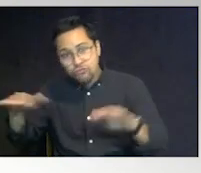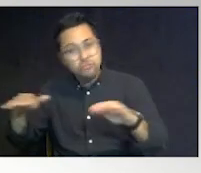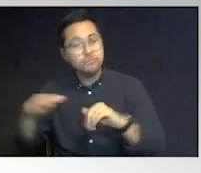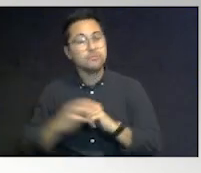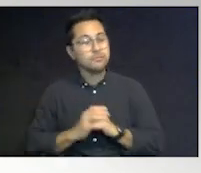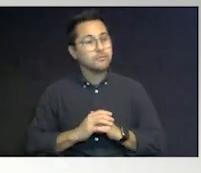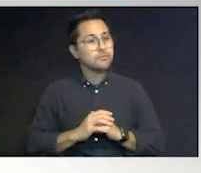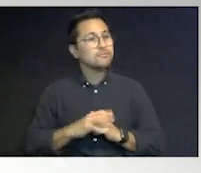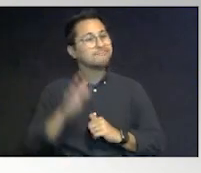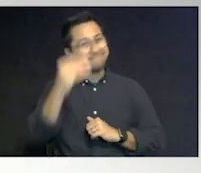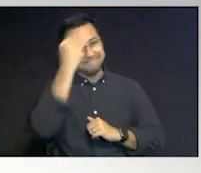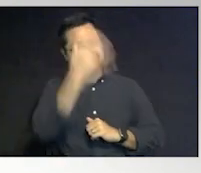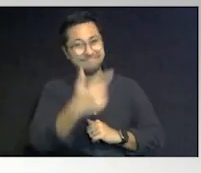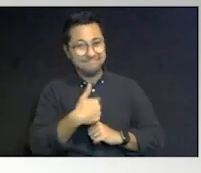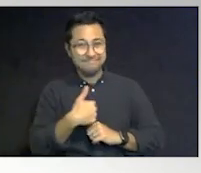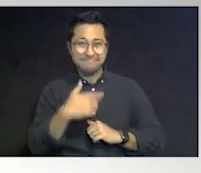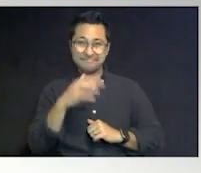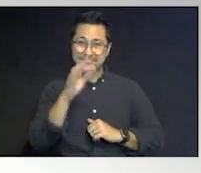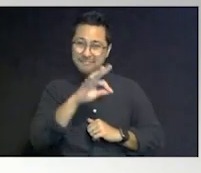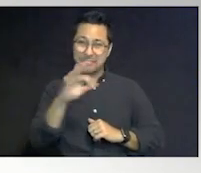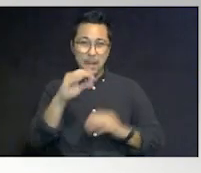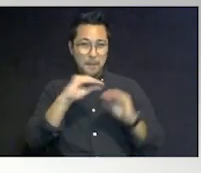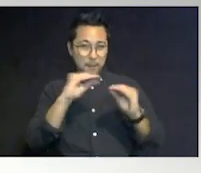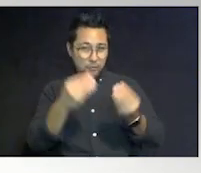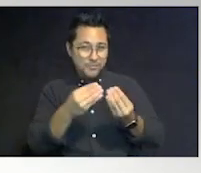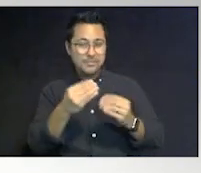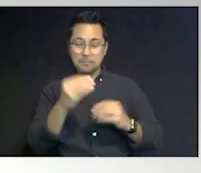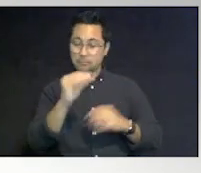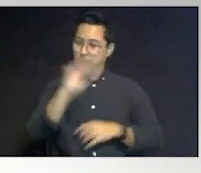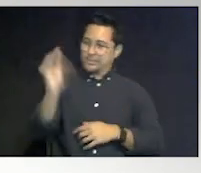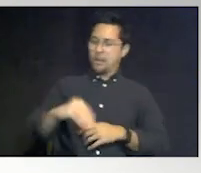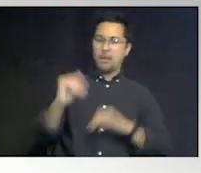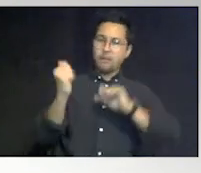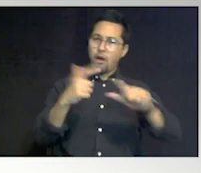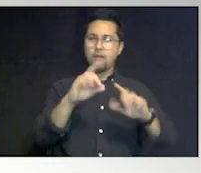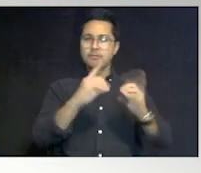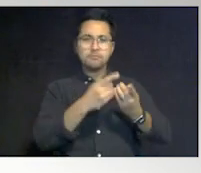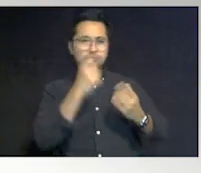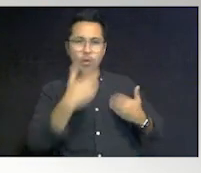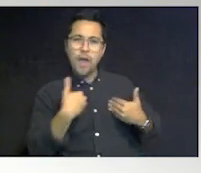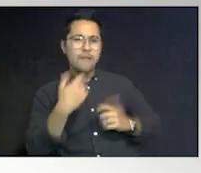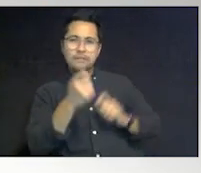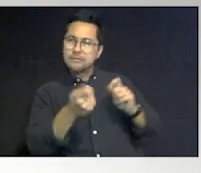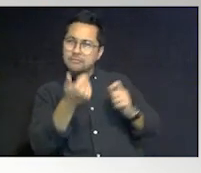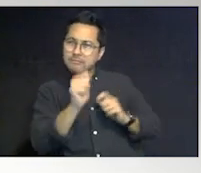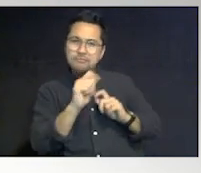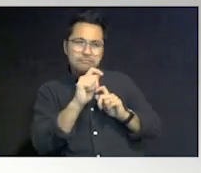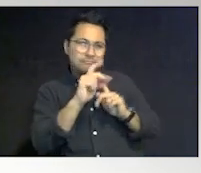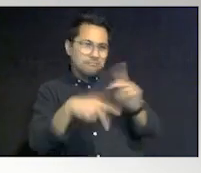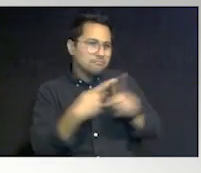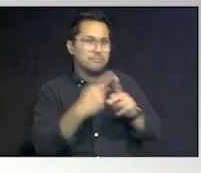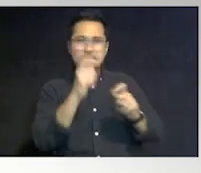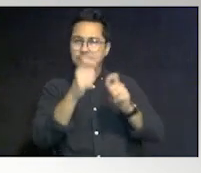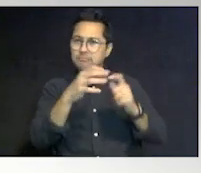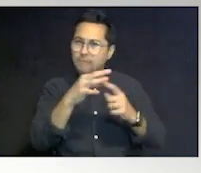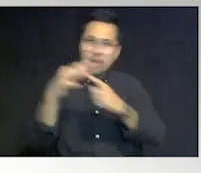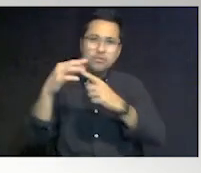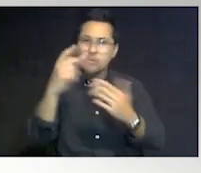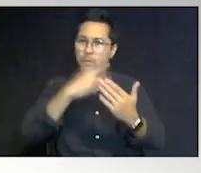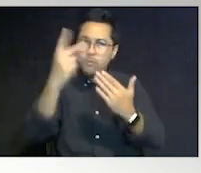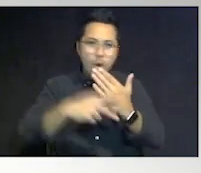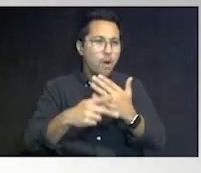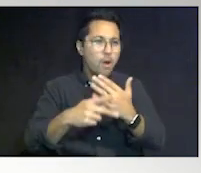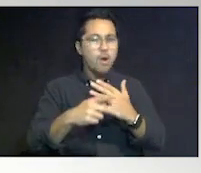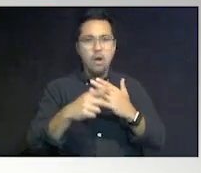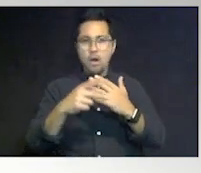to run out. I was in 99% of all departments do not have any type of special tactics or special program to deal